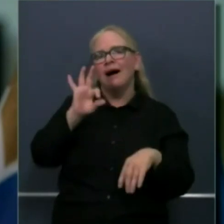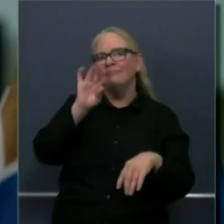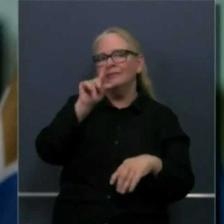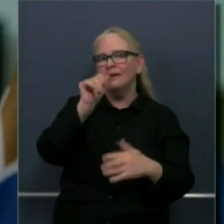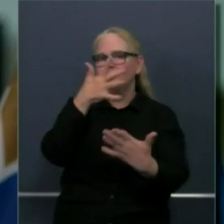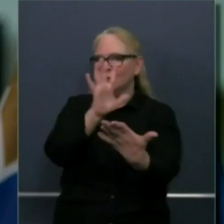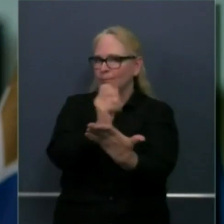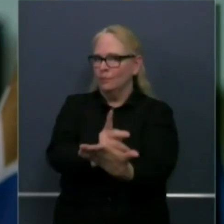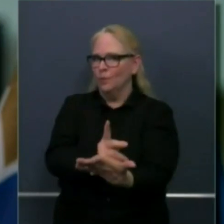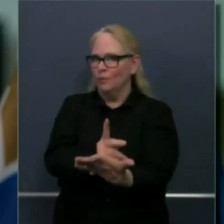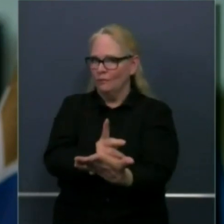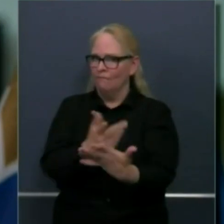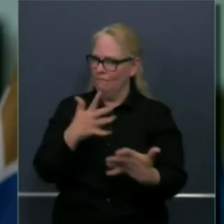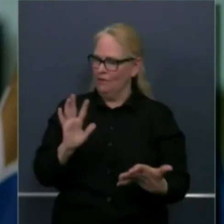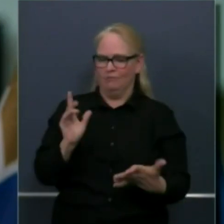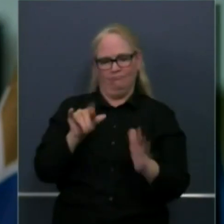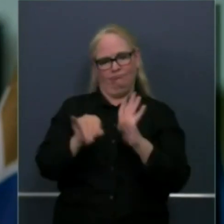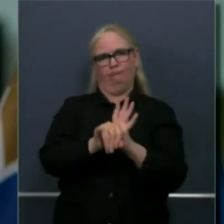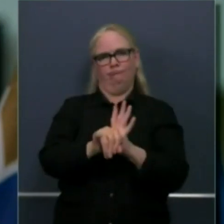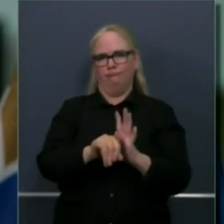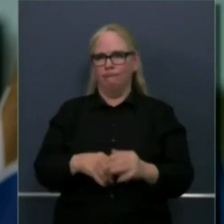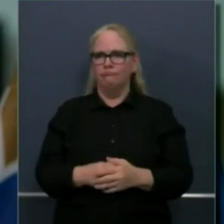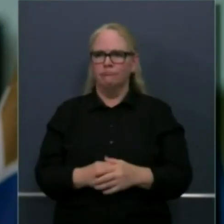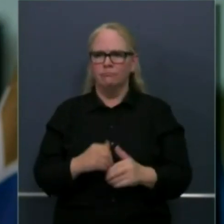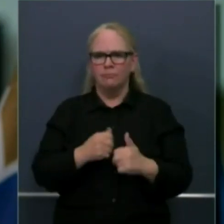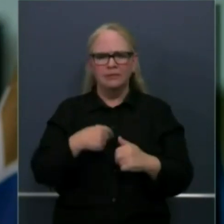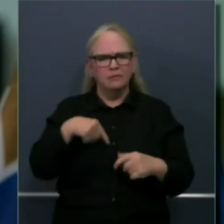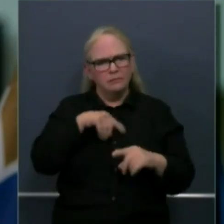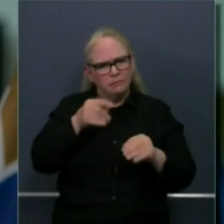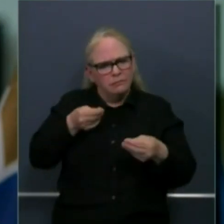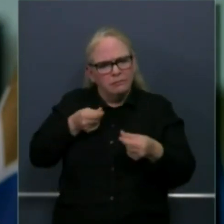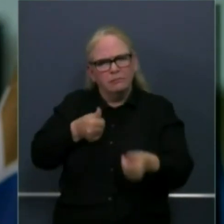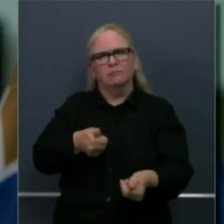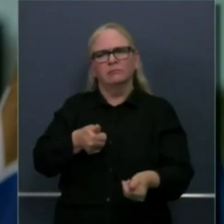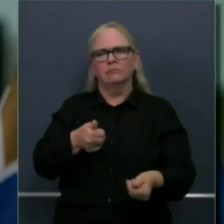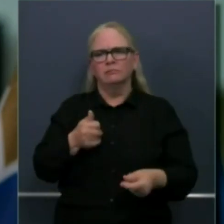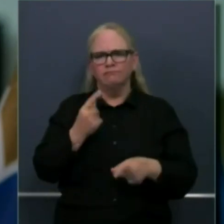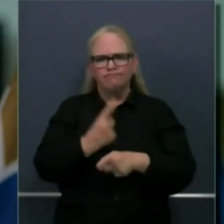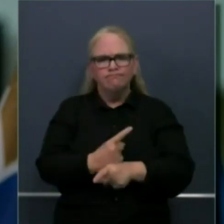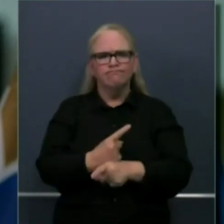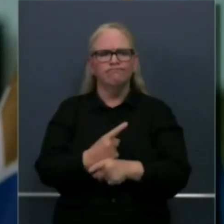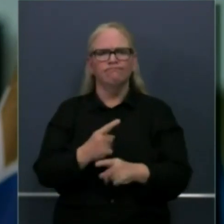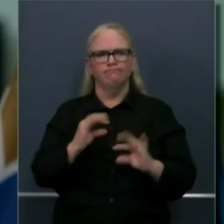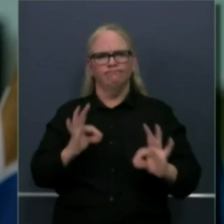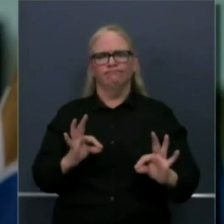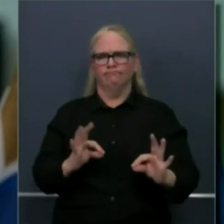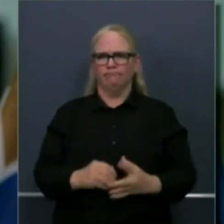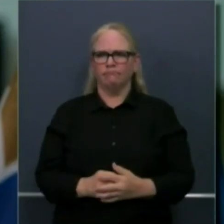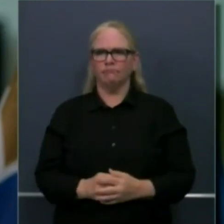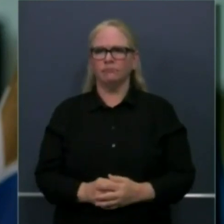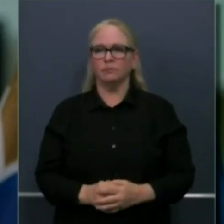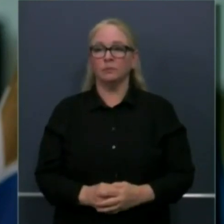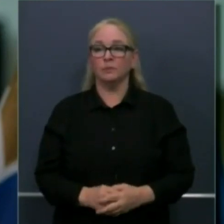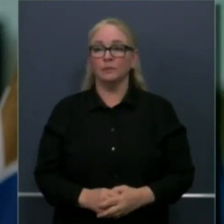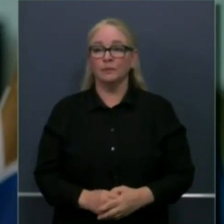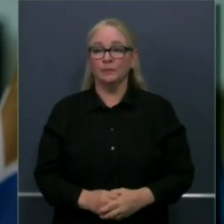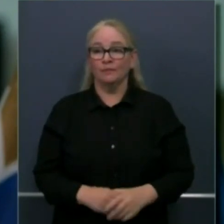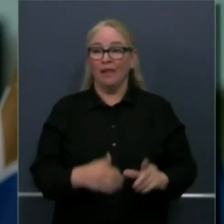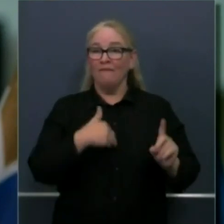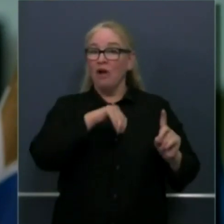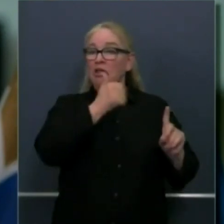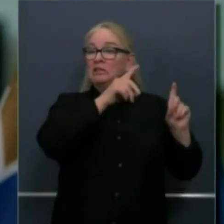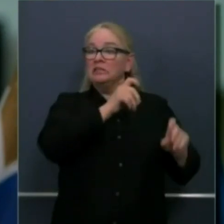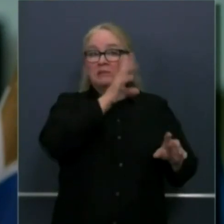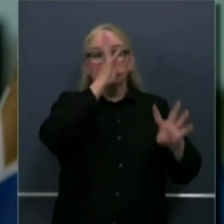do is as efficient as effective as we think is out there many other tests though are popping up that don't necessarily have